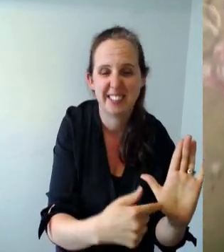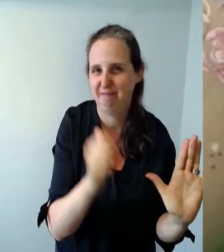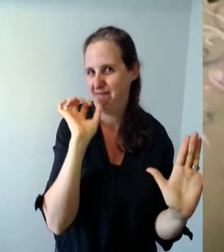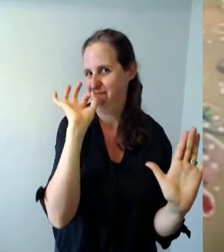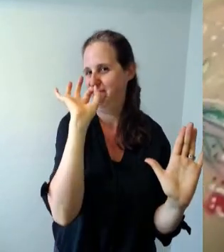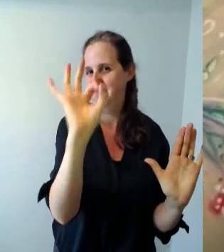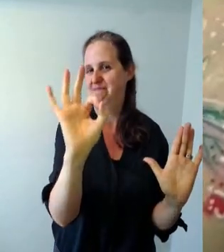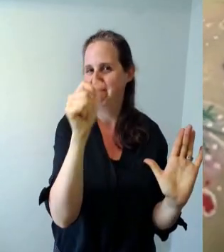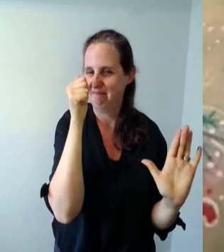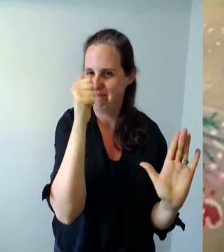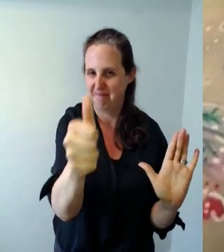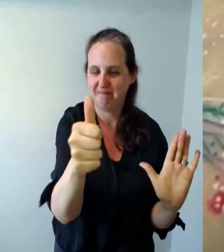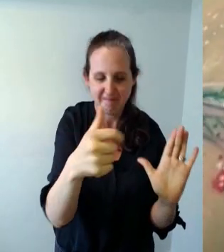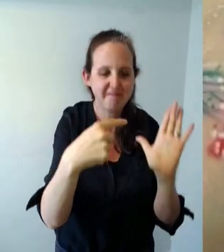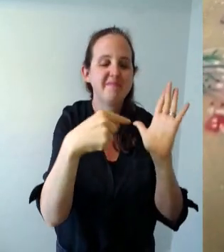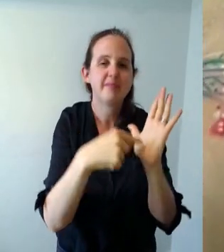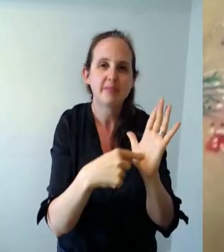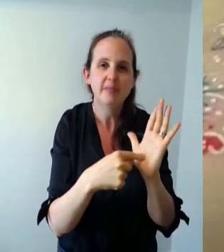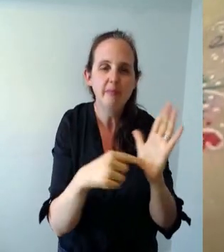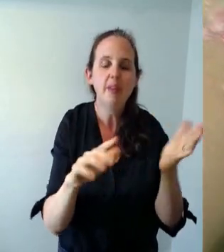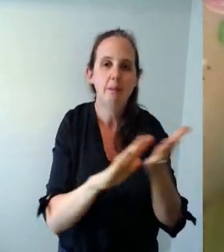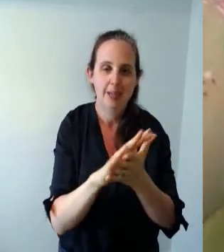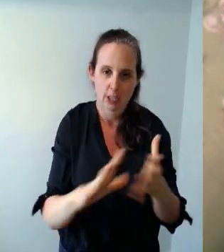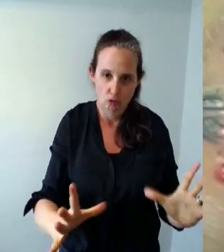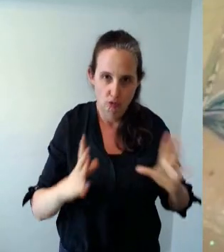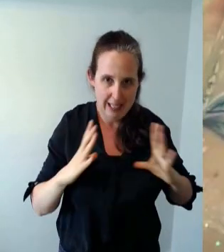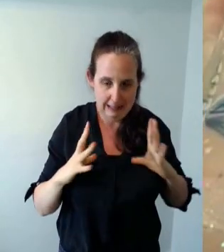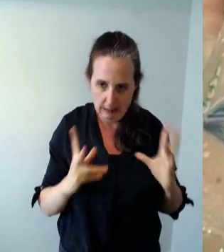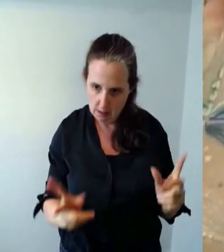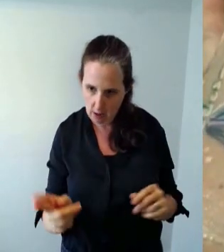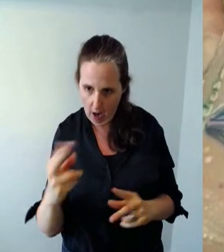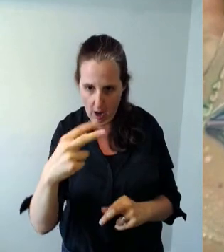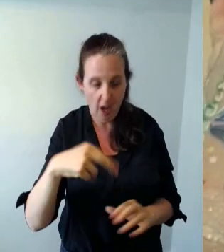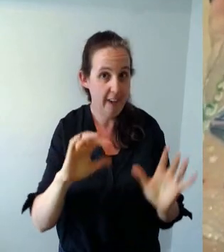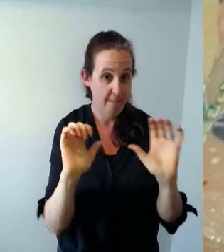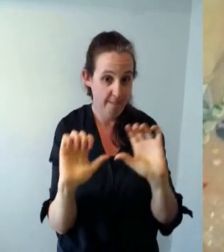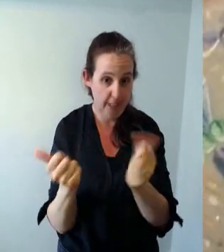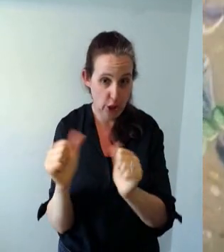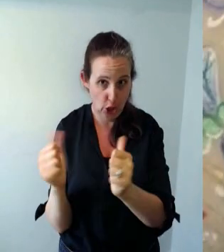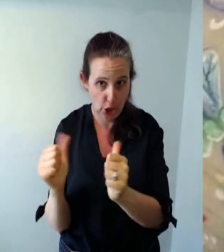so now we have cut out